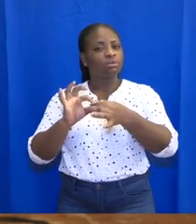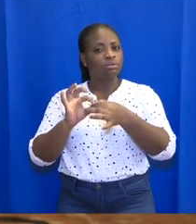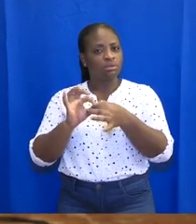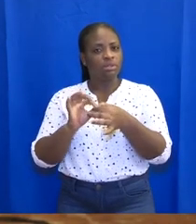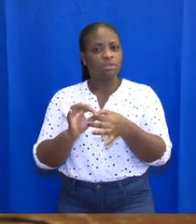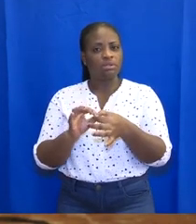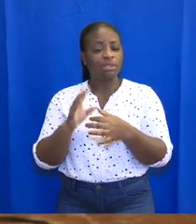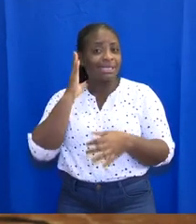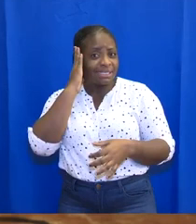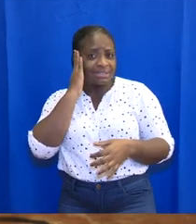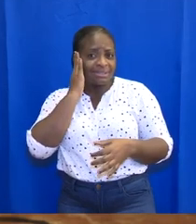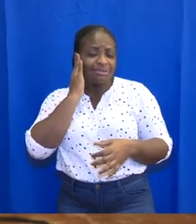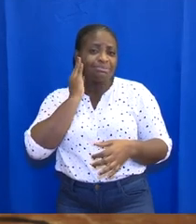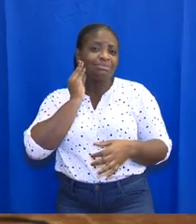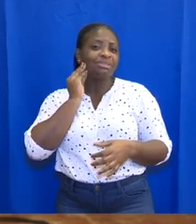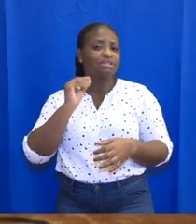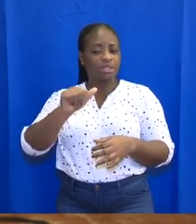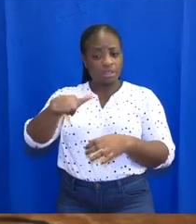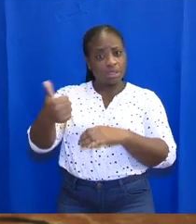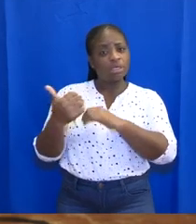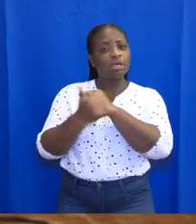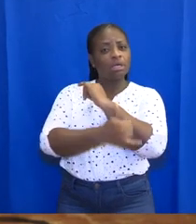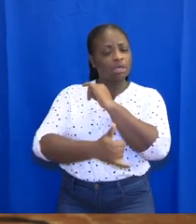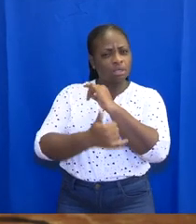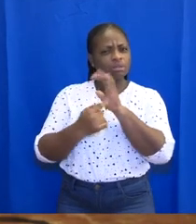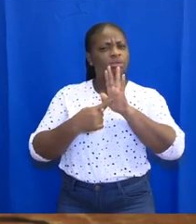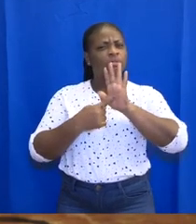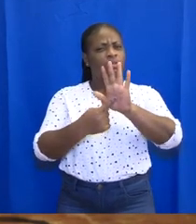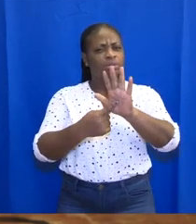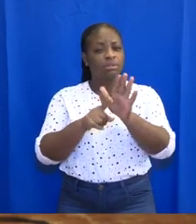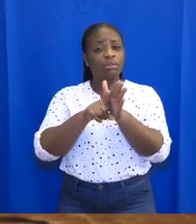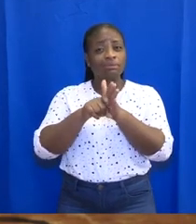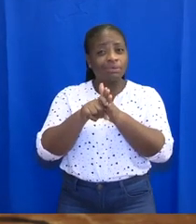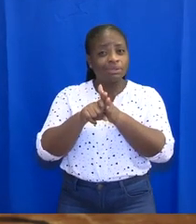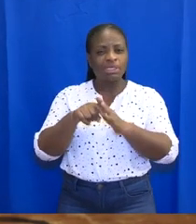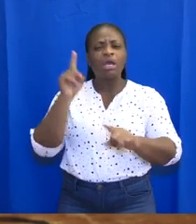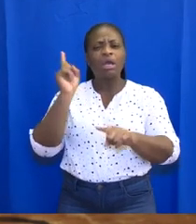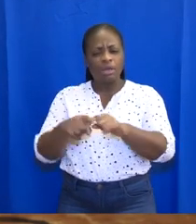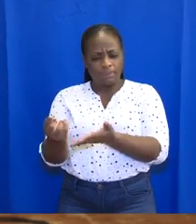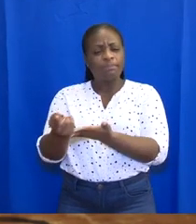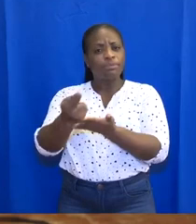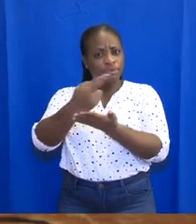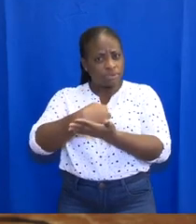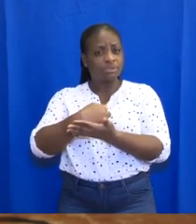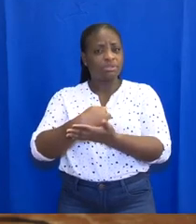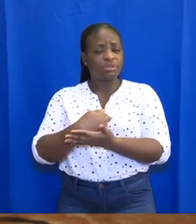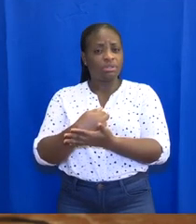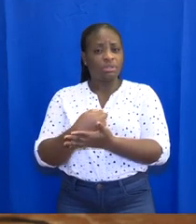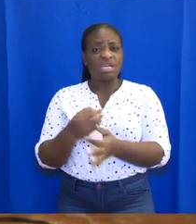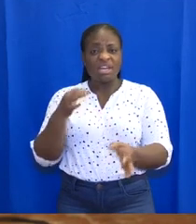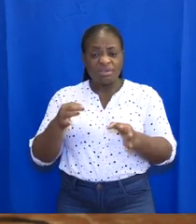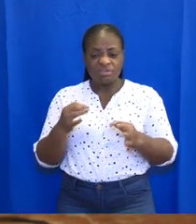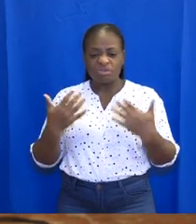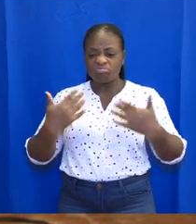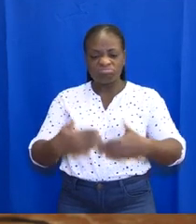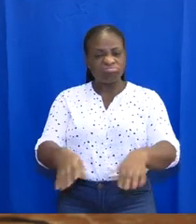The experience in other parts of the world show us that the virus can return with a vengeance once you let your